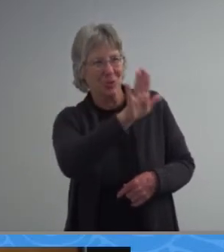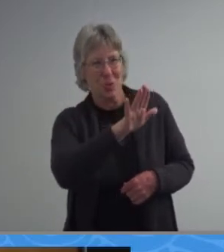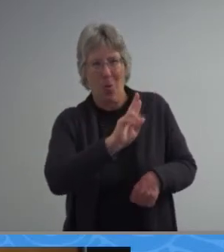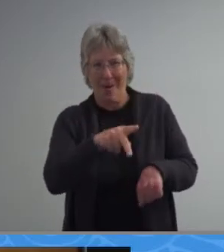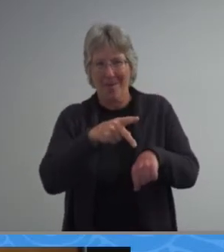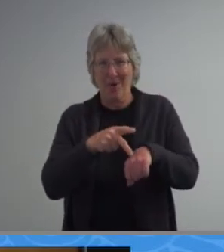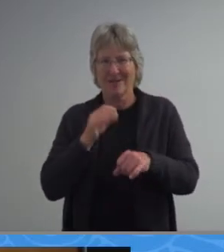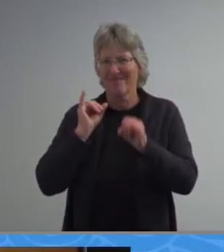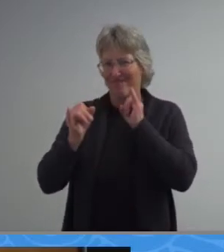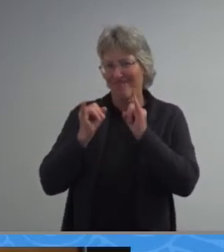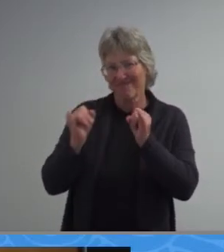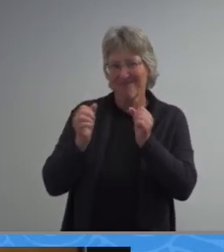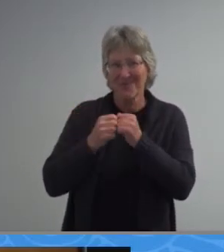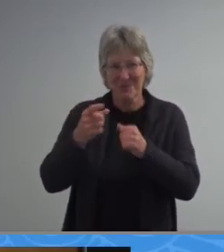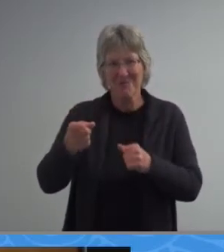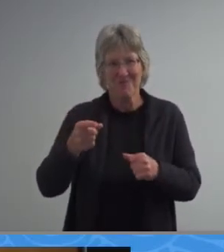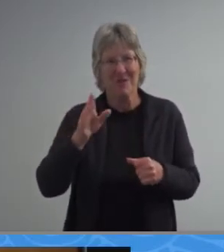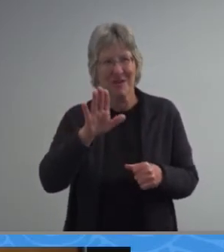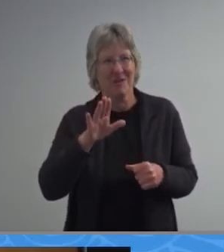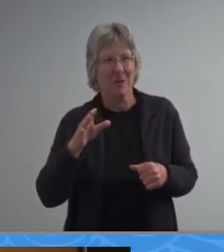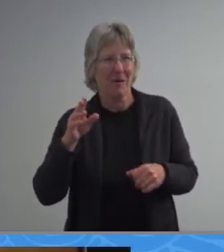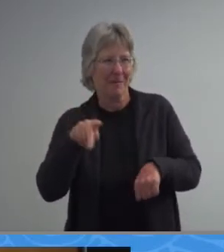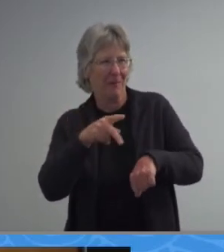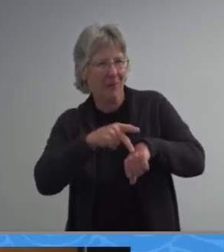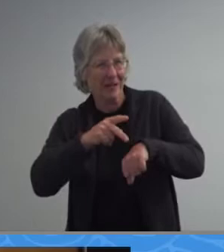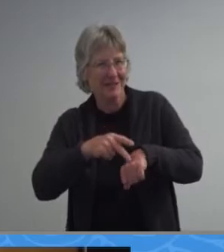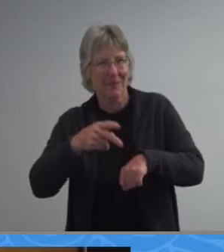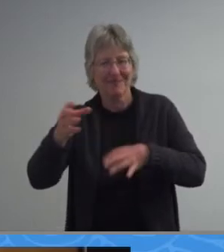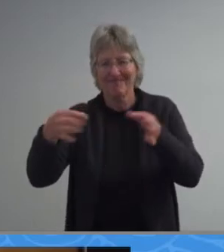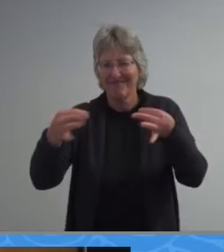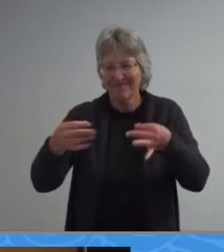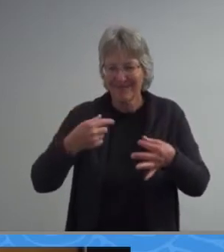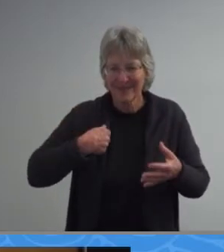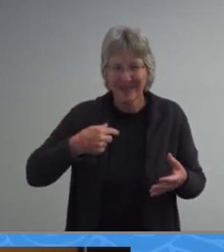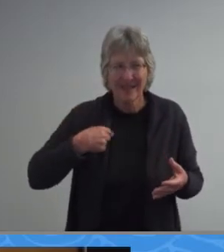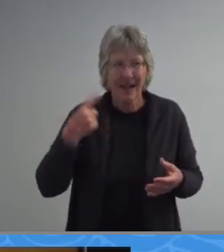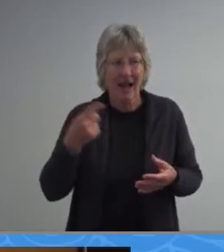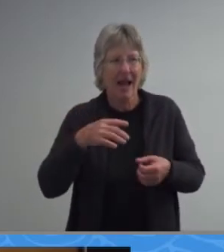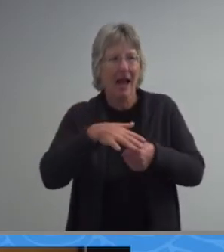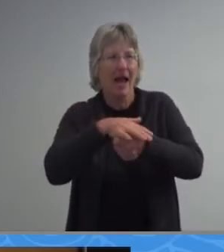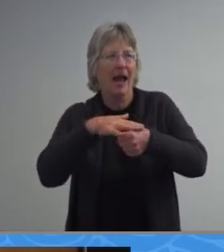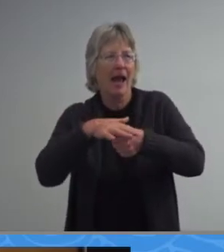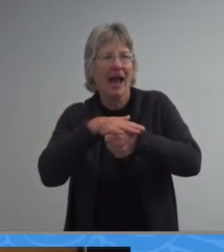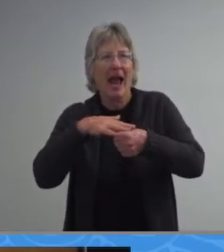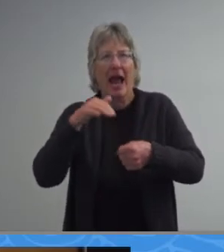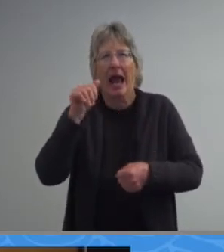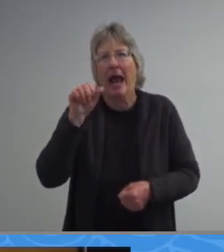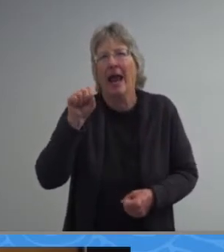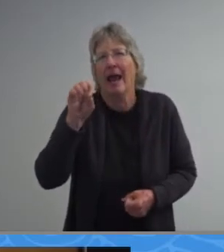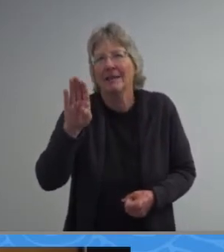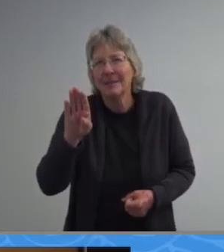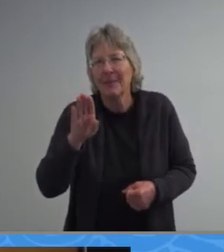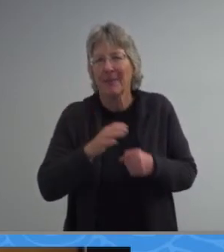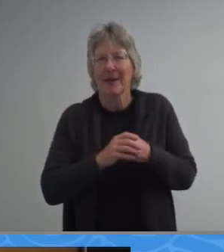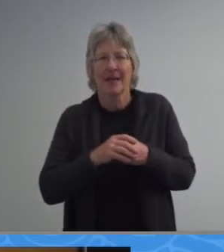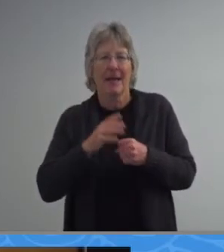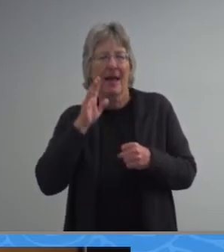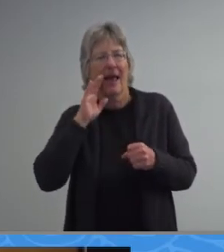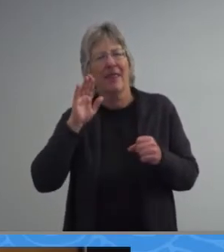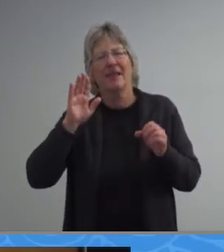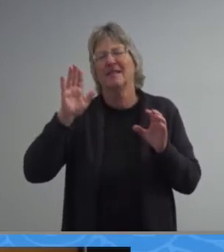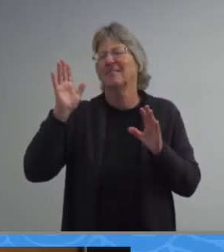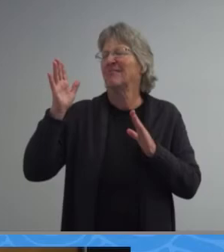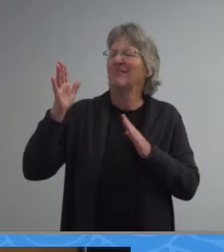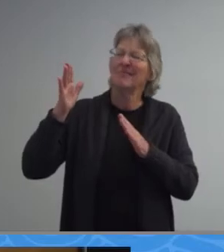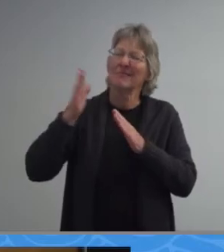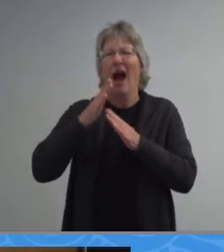interview questions with him uh he was telling me about uh his local asb and this star student he